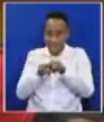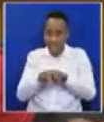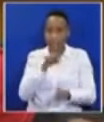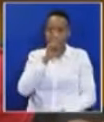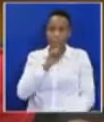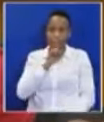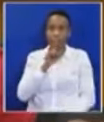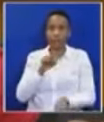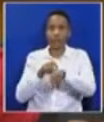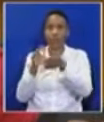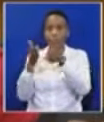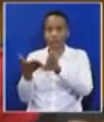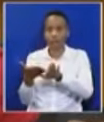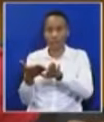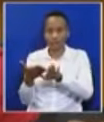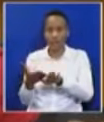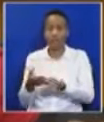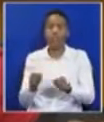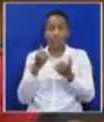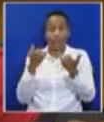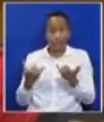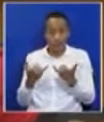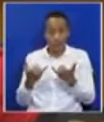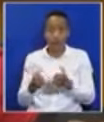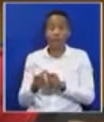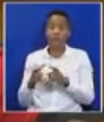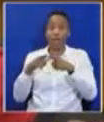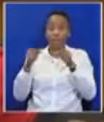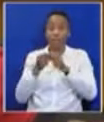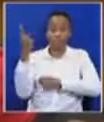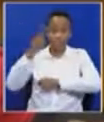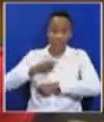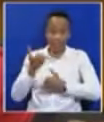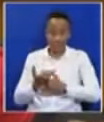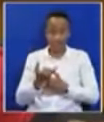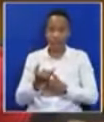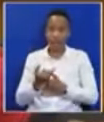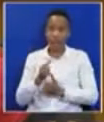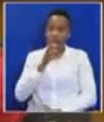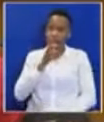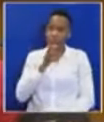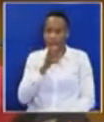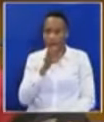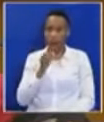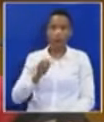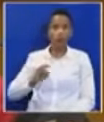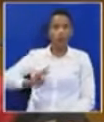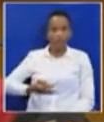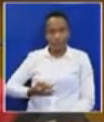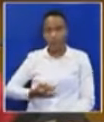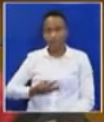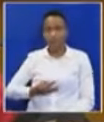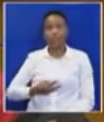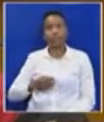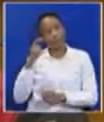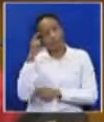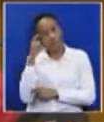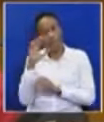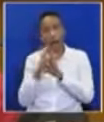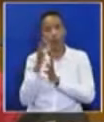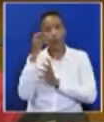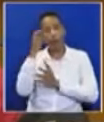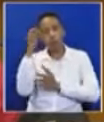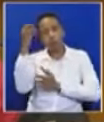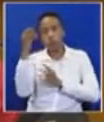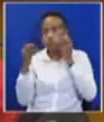By the end of the day, thousands of women will go to bed bruised, beaten up by men they call husbands and